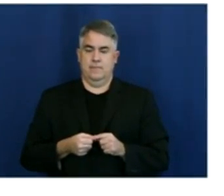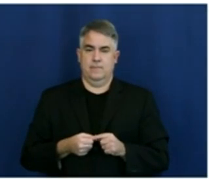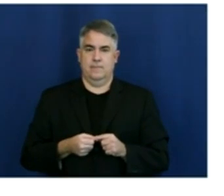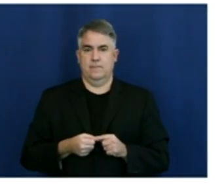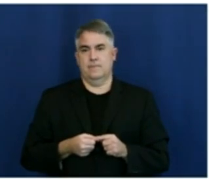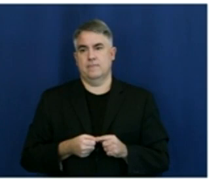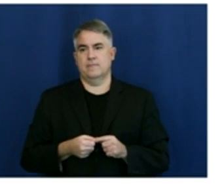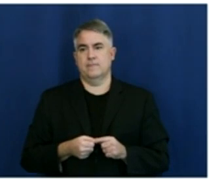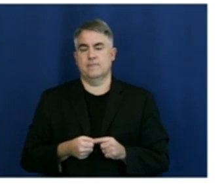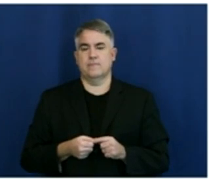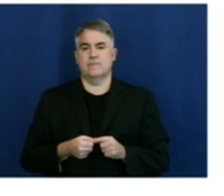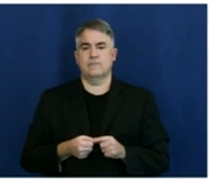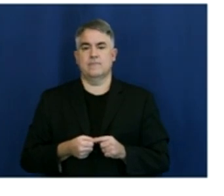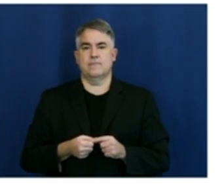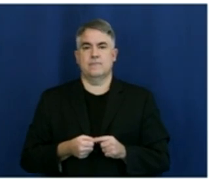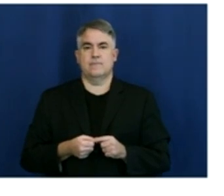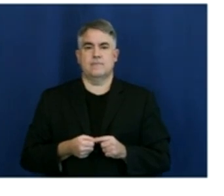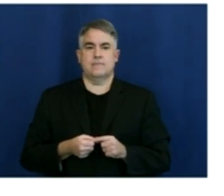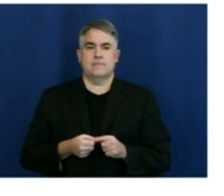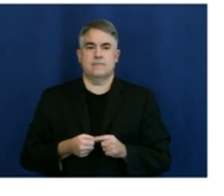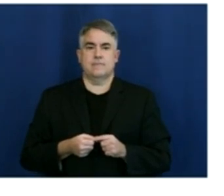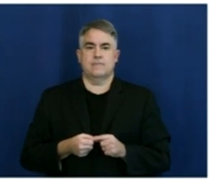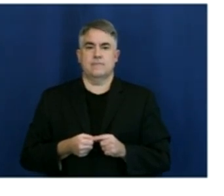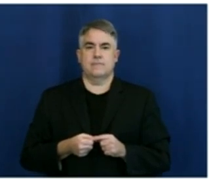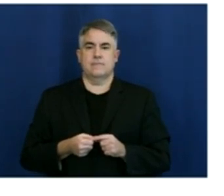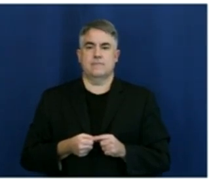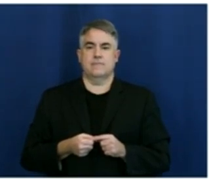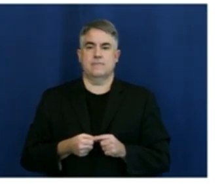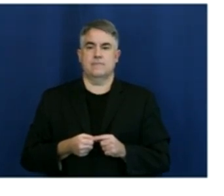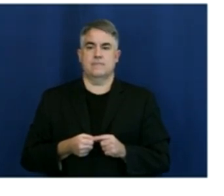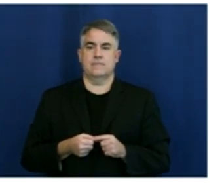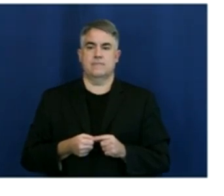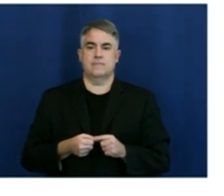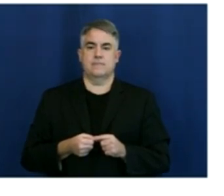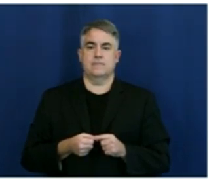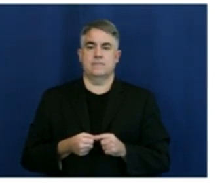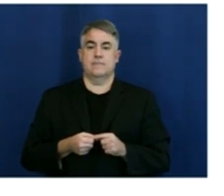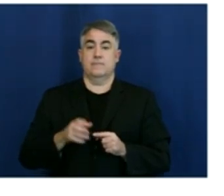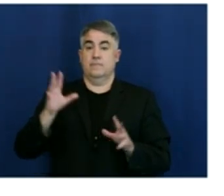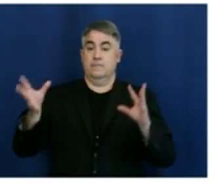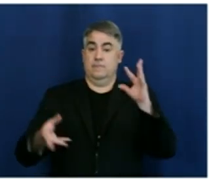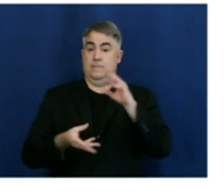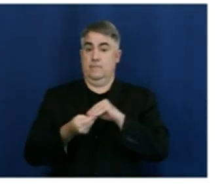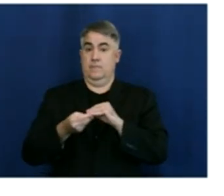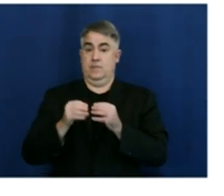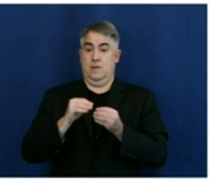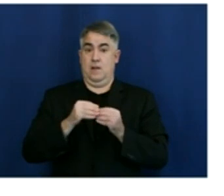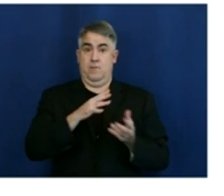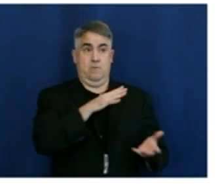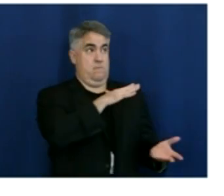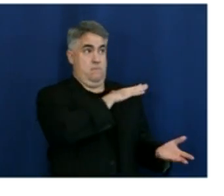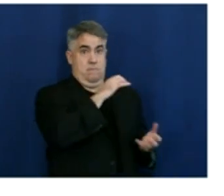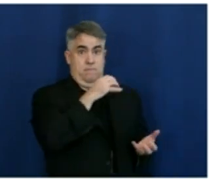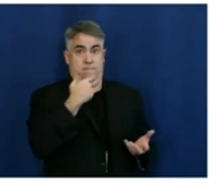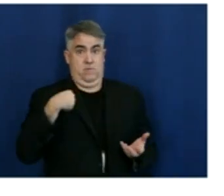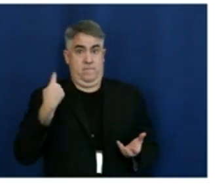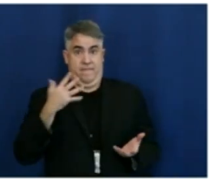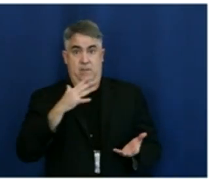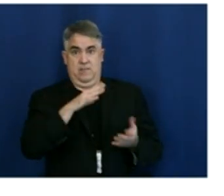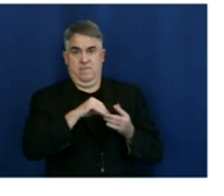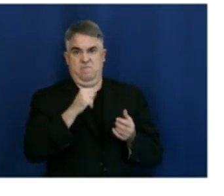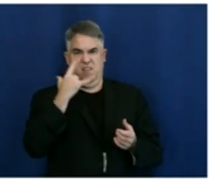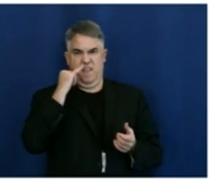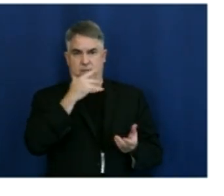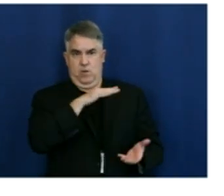What you see here on the COVID dashboard is the total dosages shipped to our region and then the total dosages